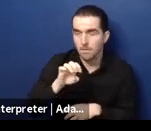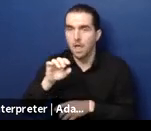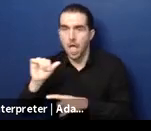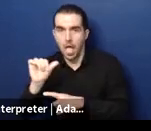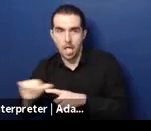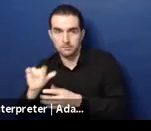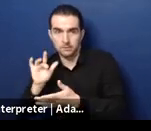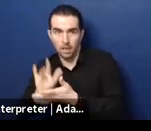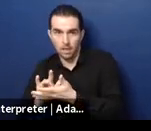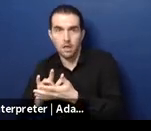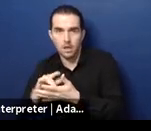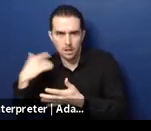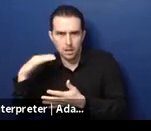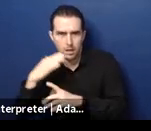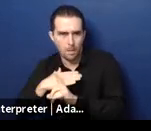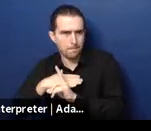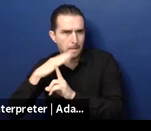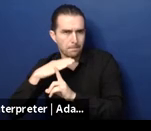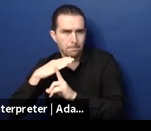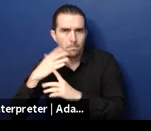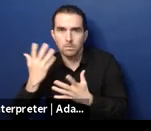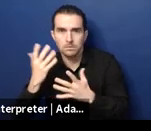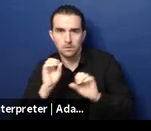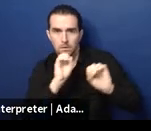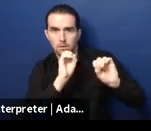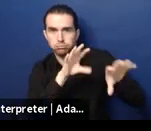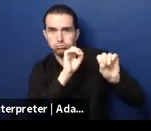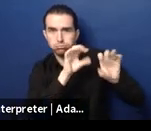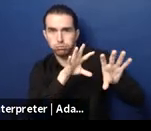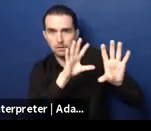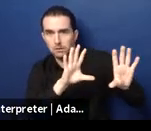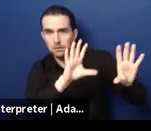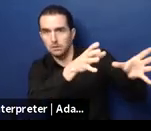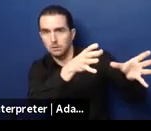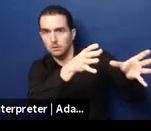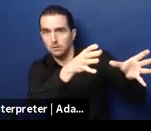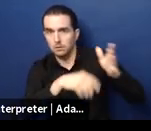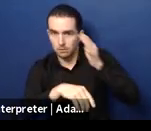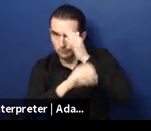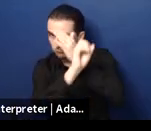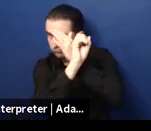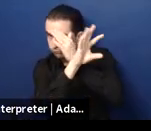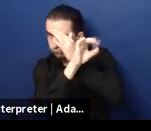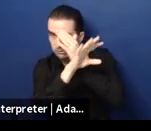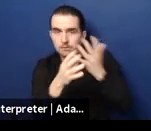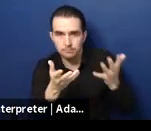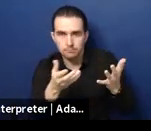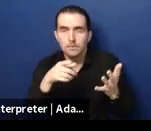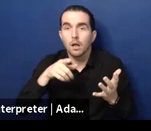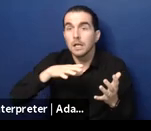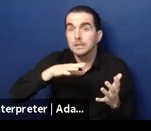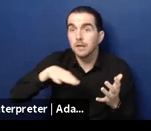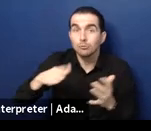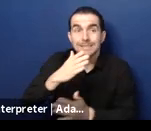they are declining. And I'll come to that in the next slide. Because there is a growing universal